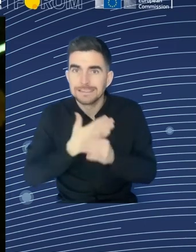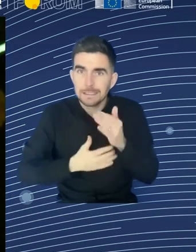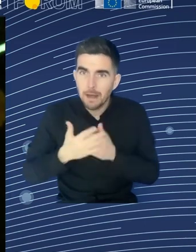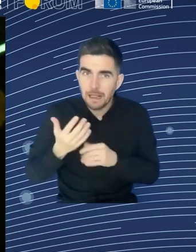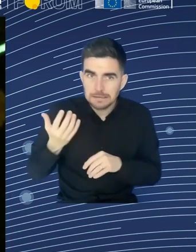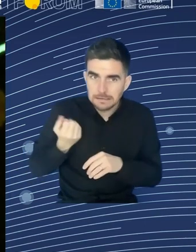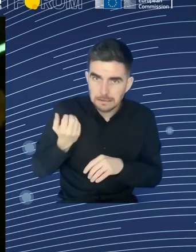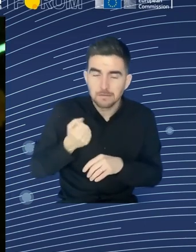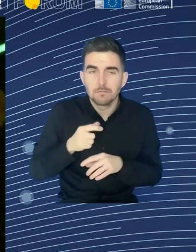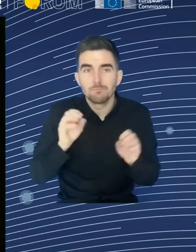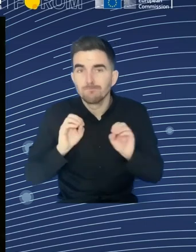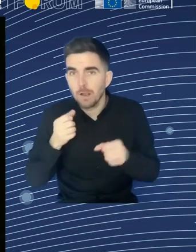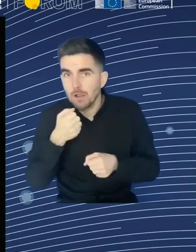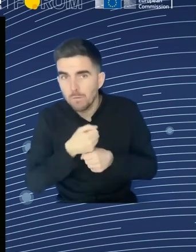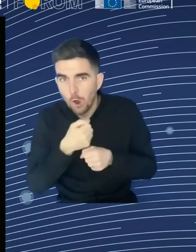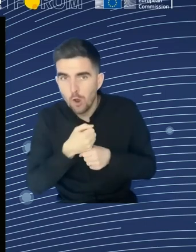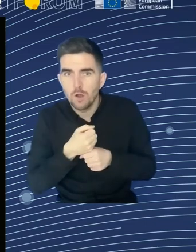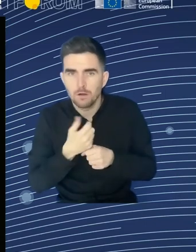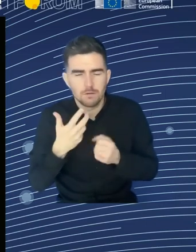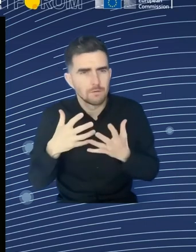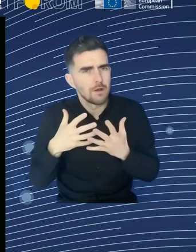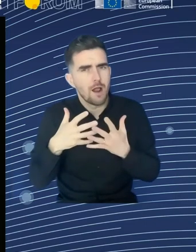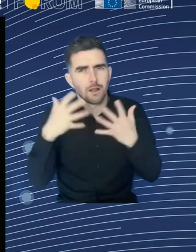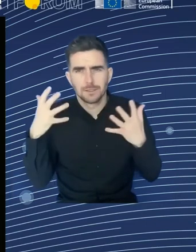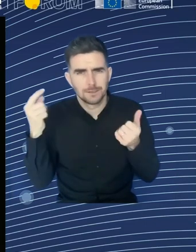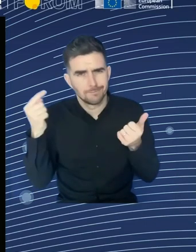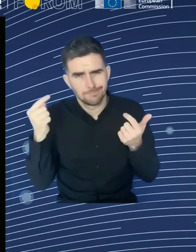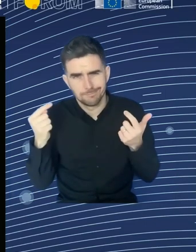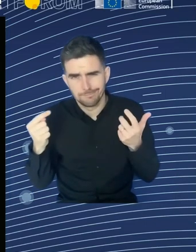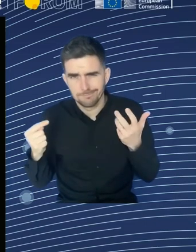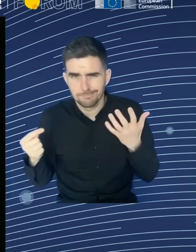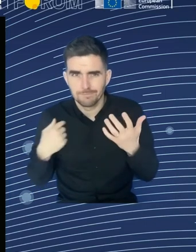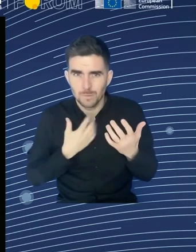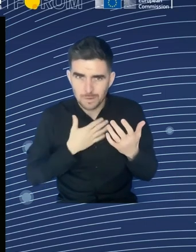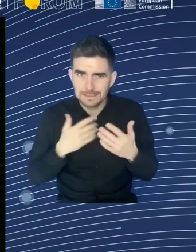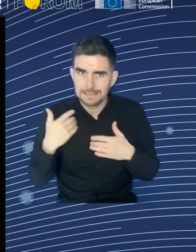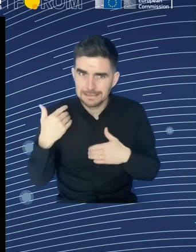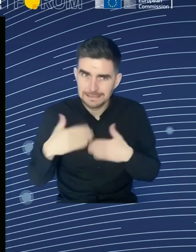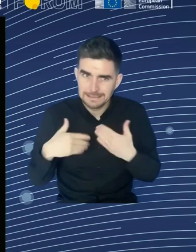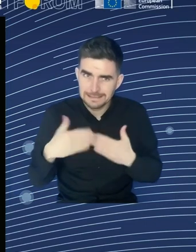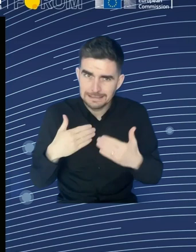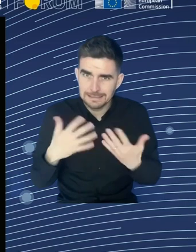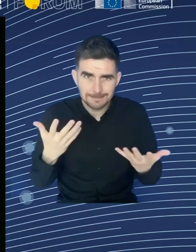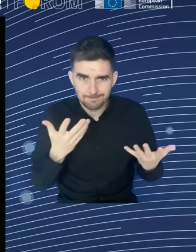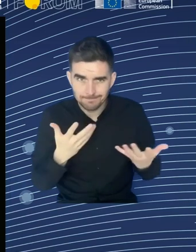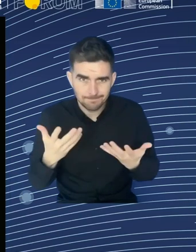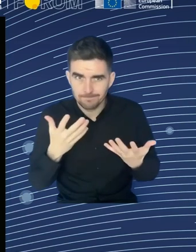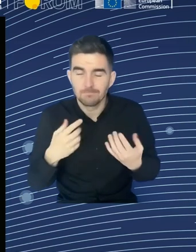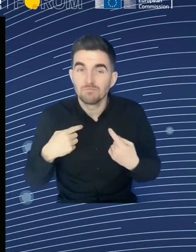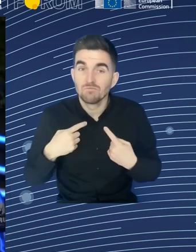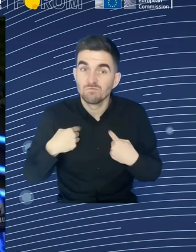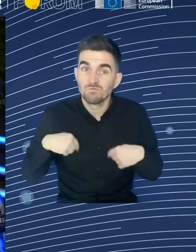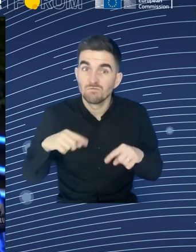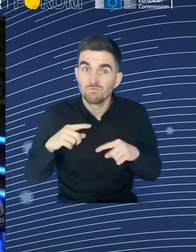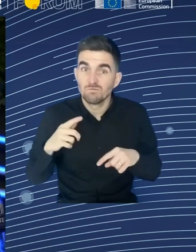lot about all of these. So let me introduce, starting from the far end, Agnieszka Hohan-Dominciak, Vice-Rector for Research and Director of the Institute